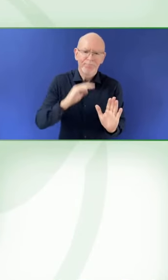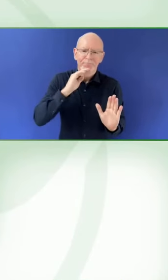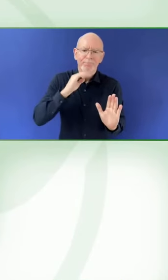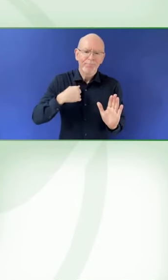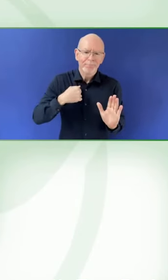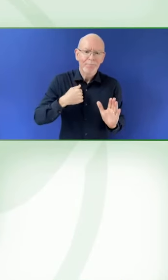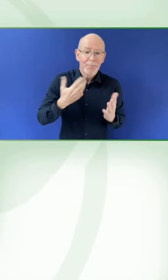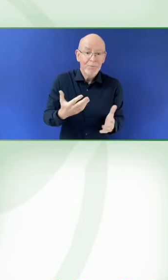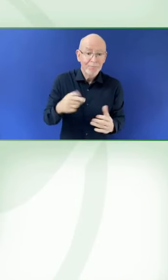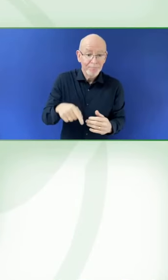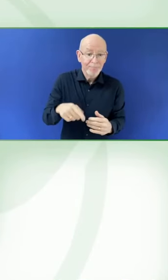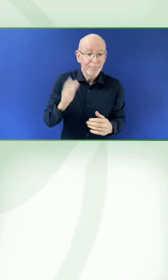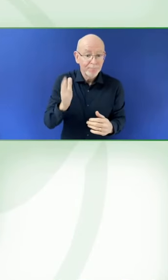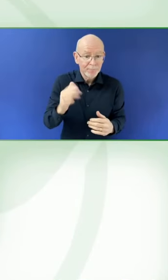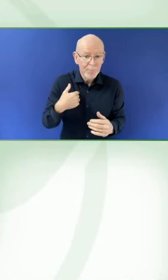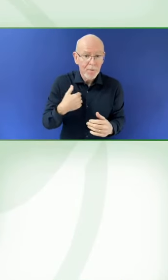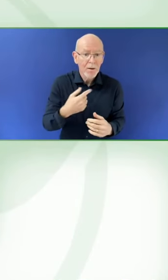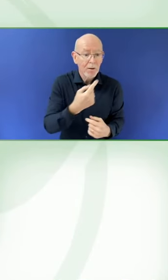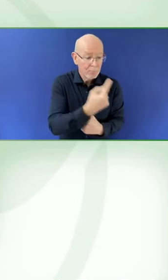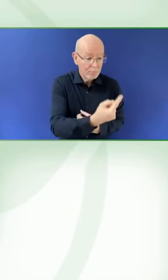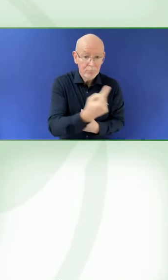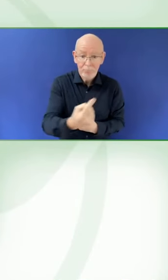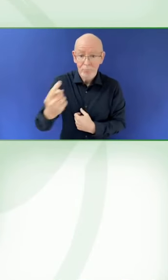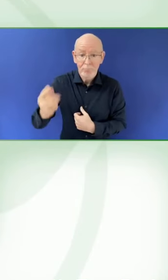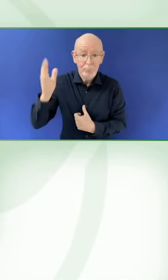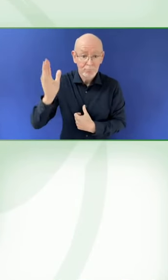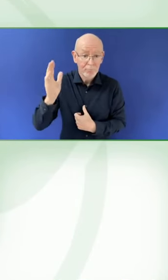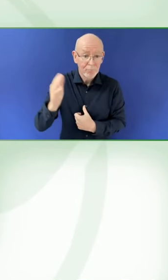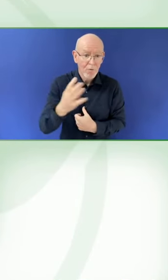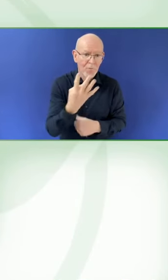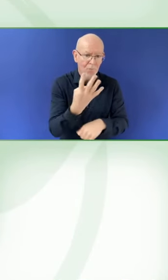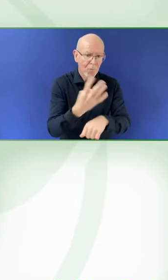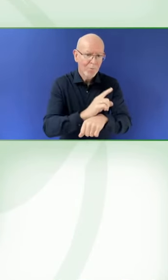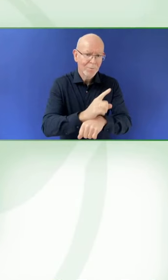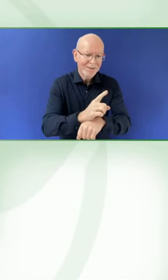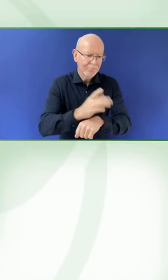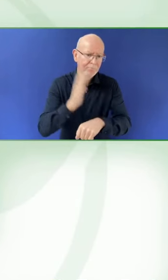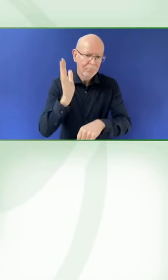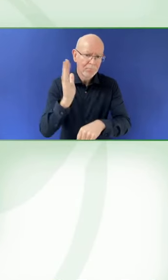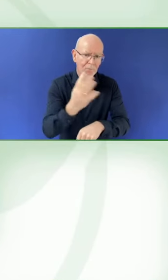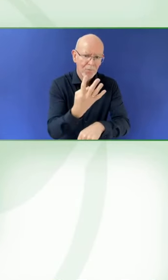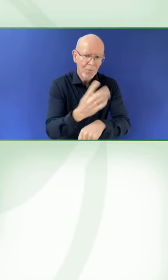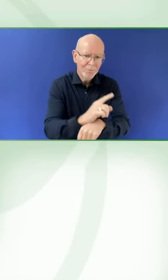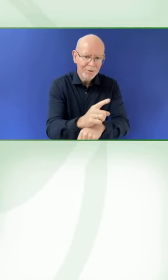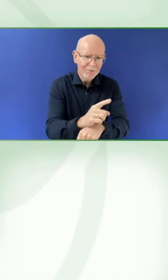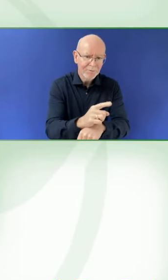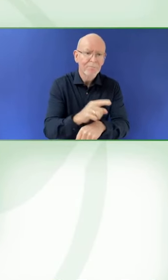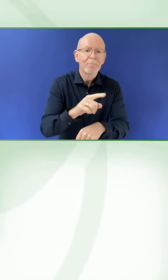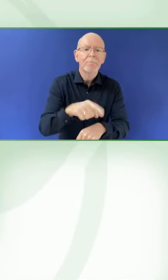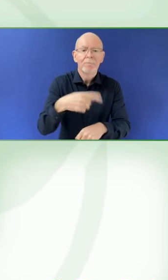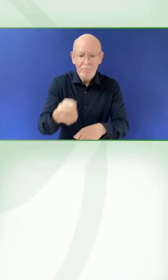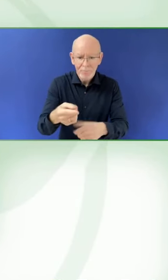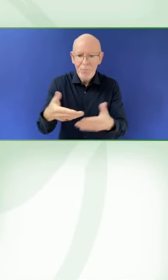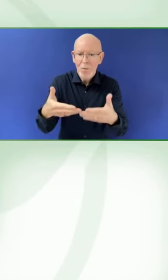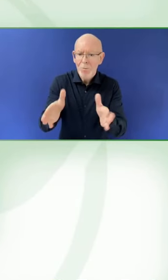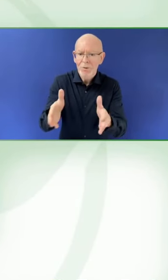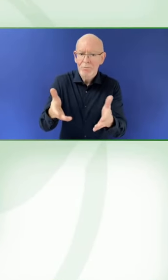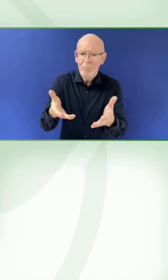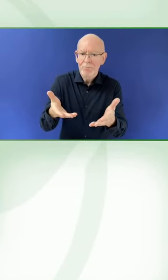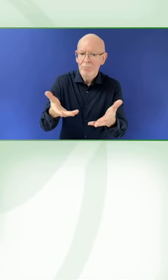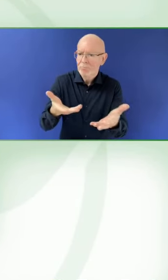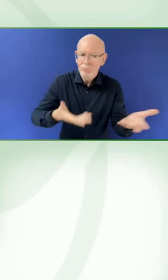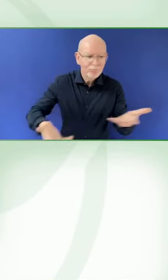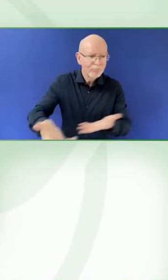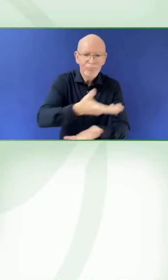and then we will open up to questions from the audience. So I'd like to turn to Carla first, who is online and joining us online.